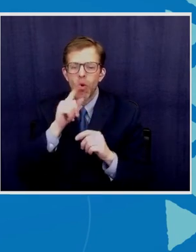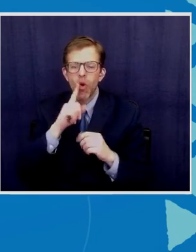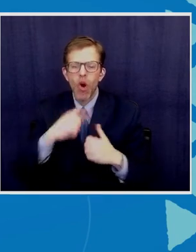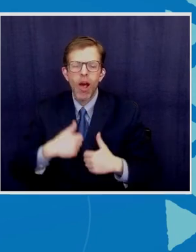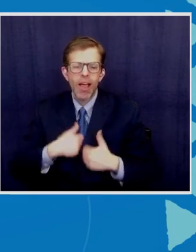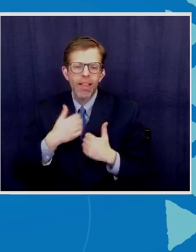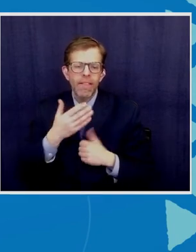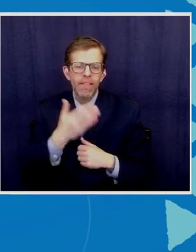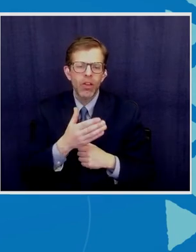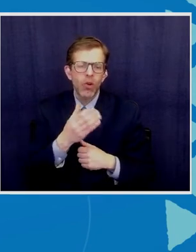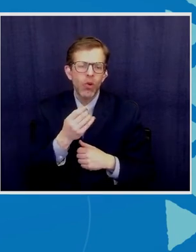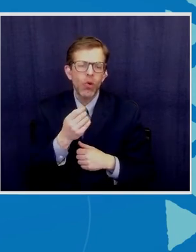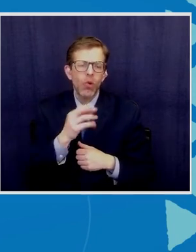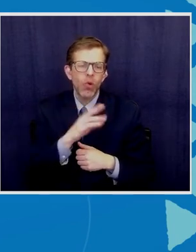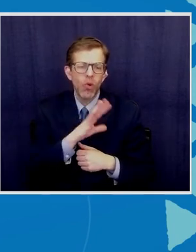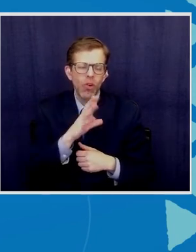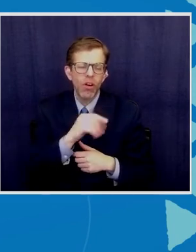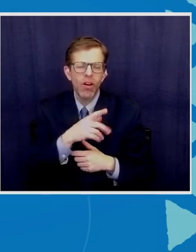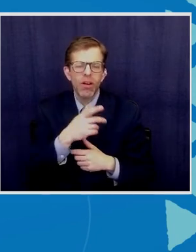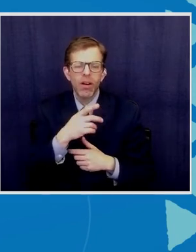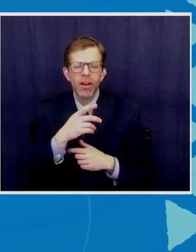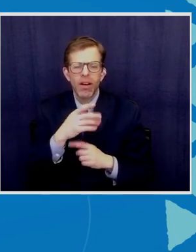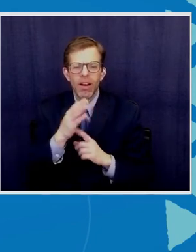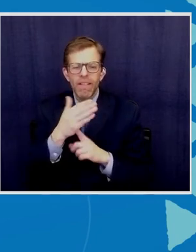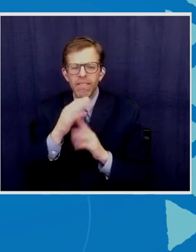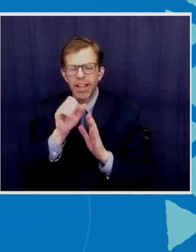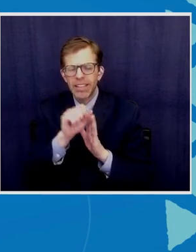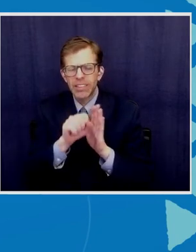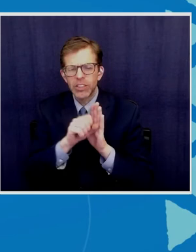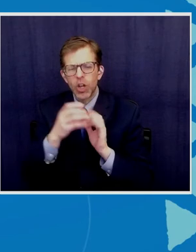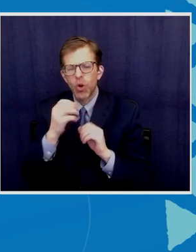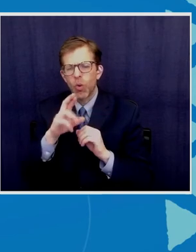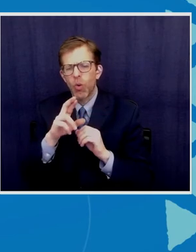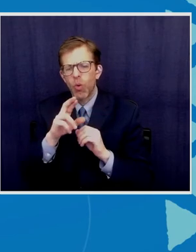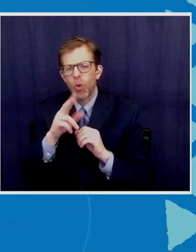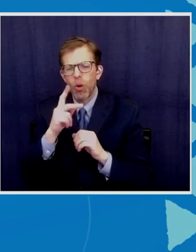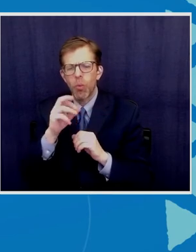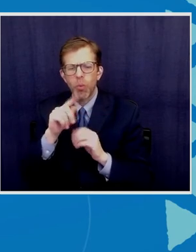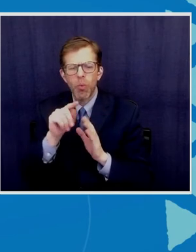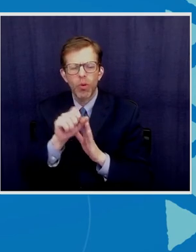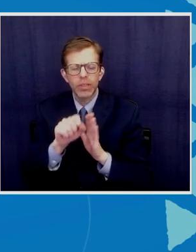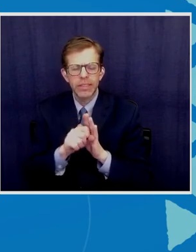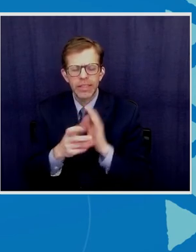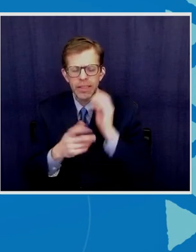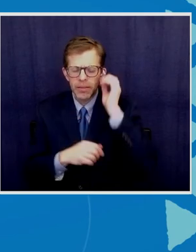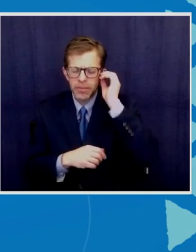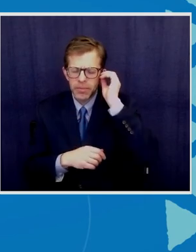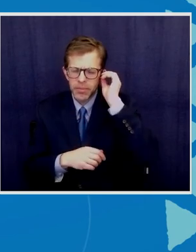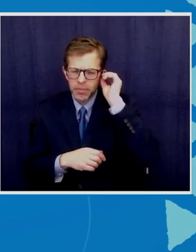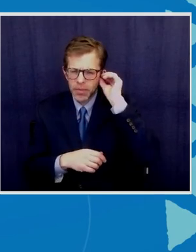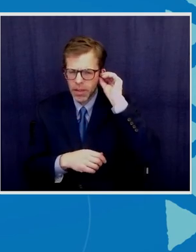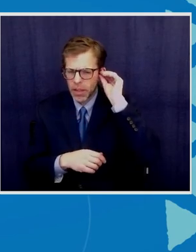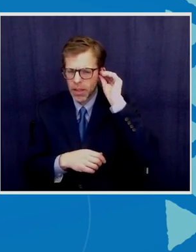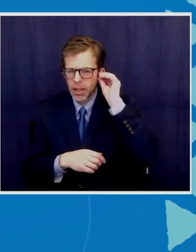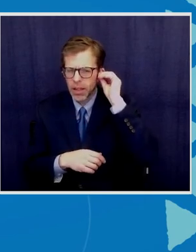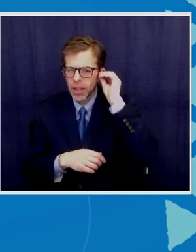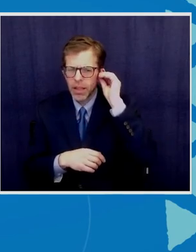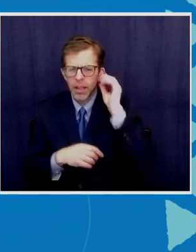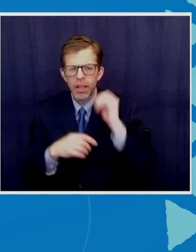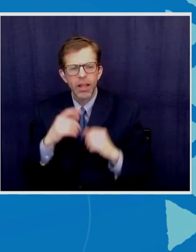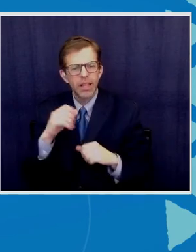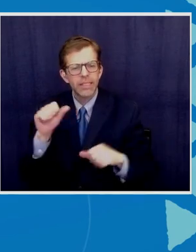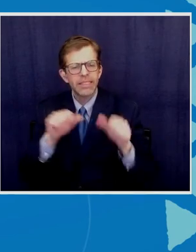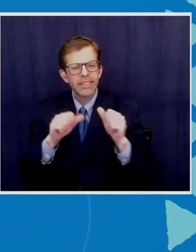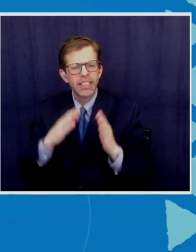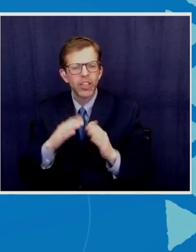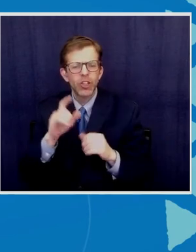and they will create the flag the flag state or the port state the third measure I think is simultaneously scientists should walk now and